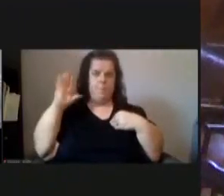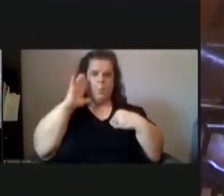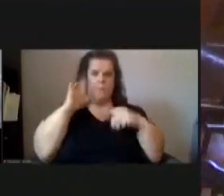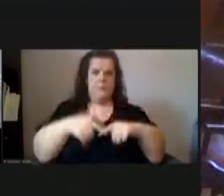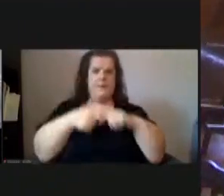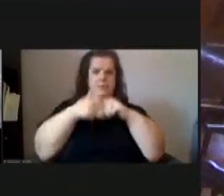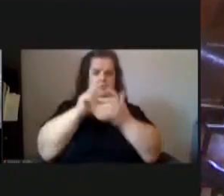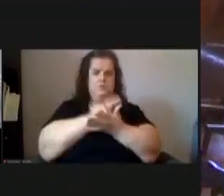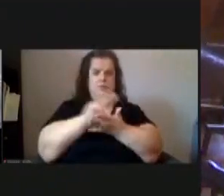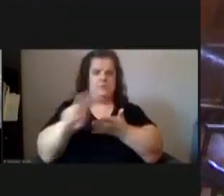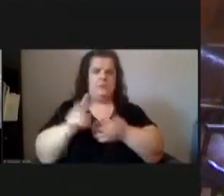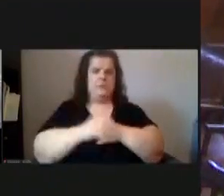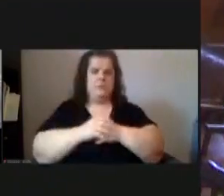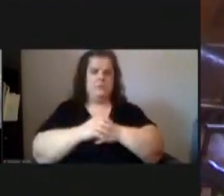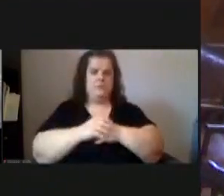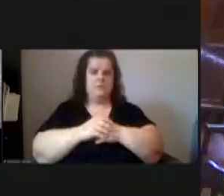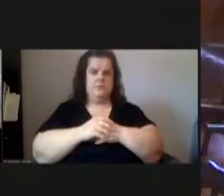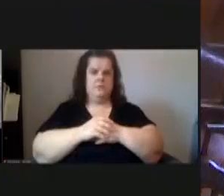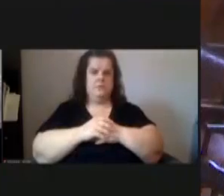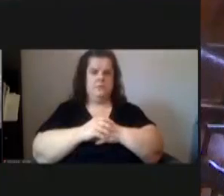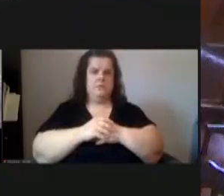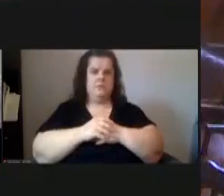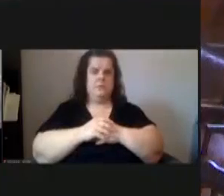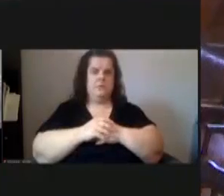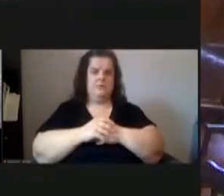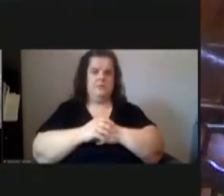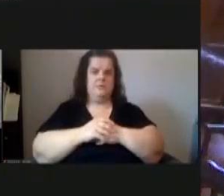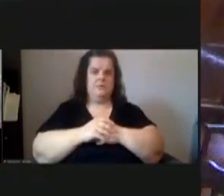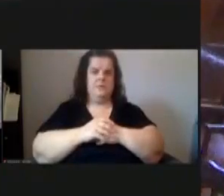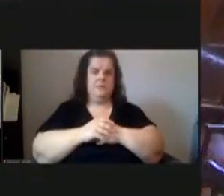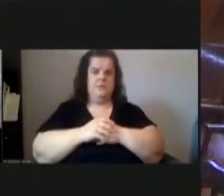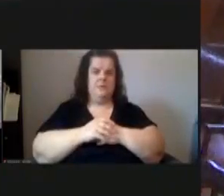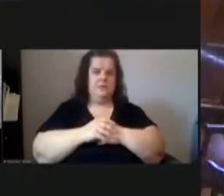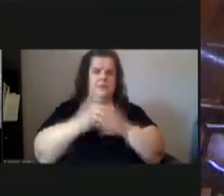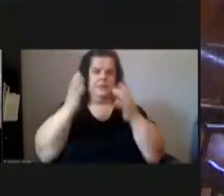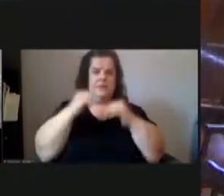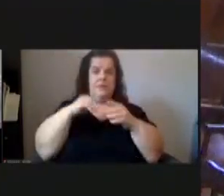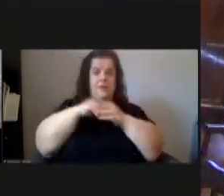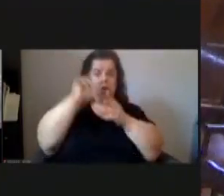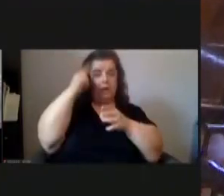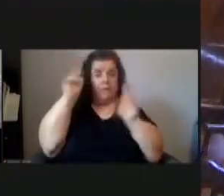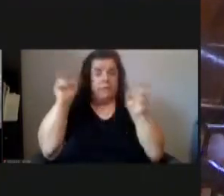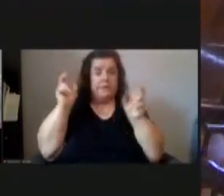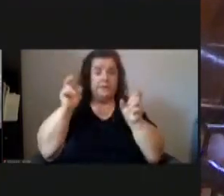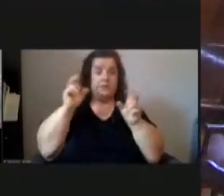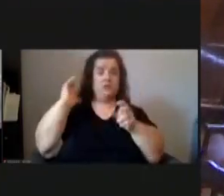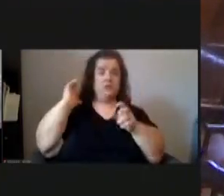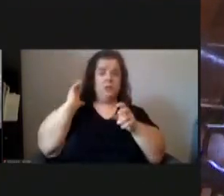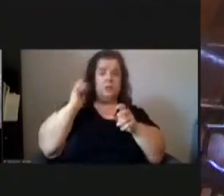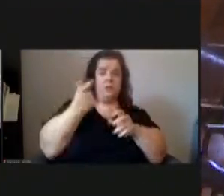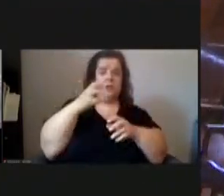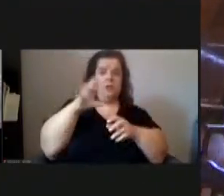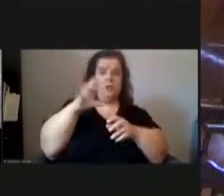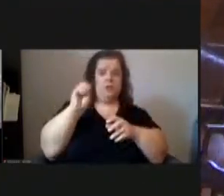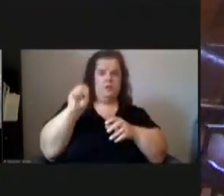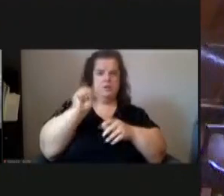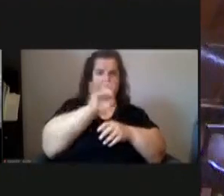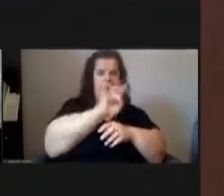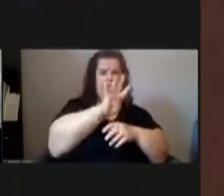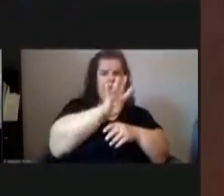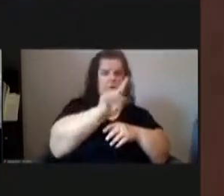bill that takes us to intergovernment affairs committee chaired by councilman gross bill 841.